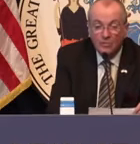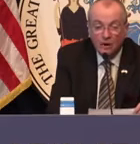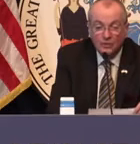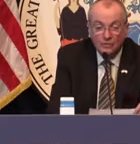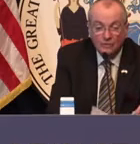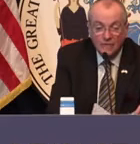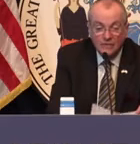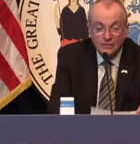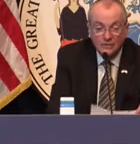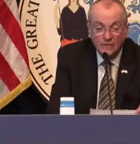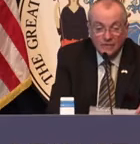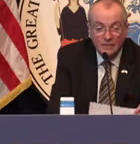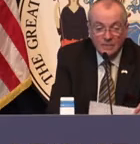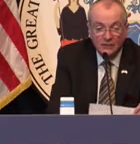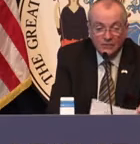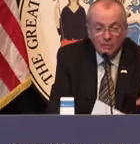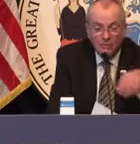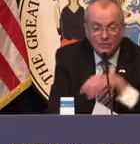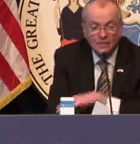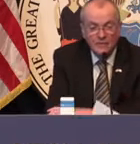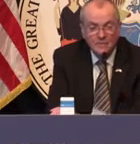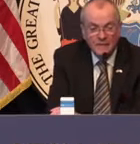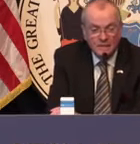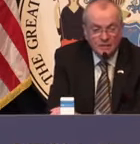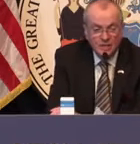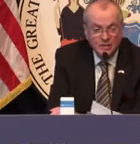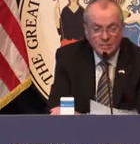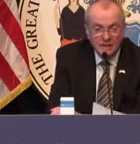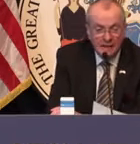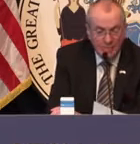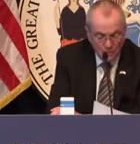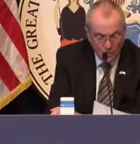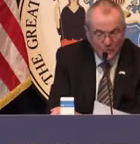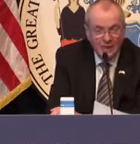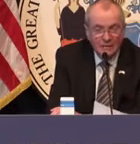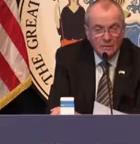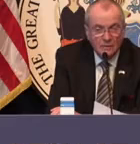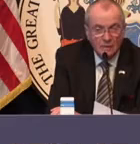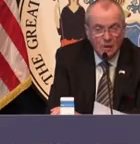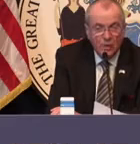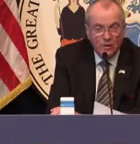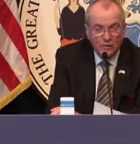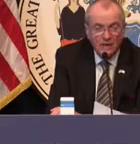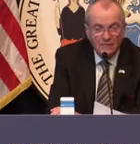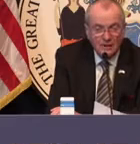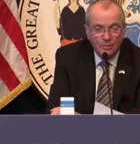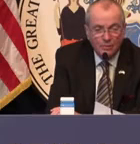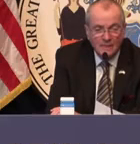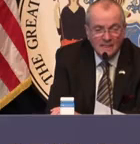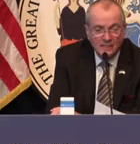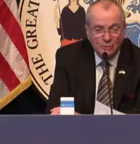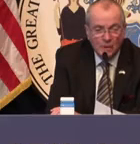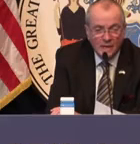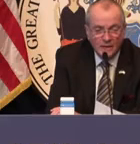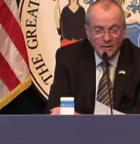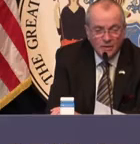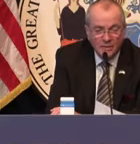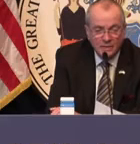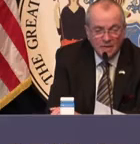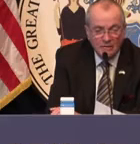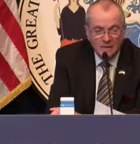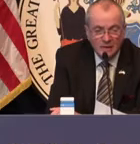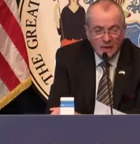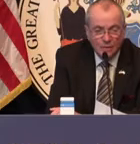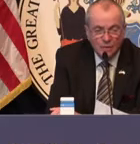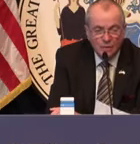from our three regions, and again, the biggest numbers continue to be up north. That lower left number is one I know